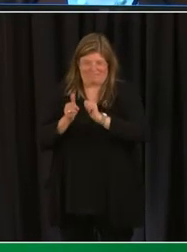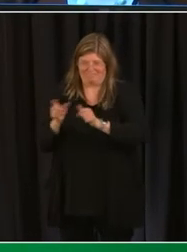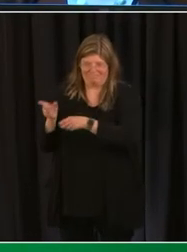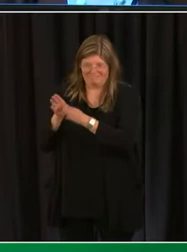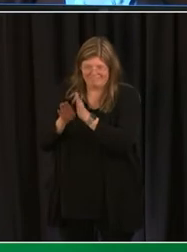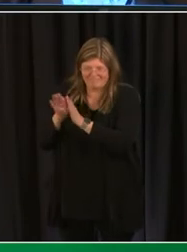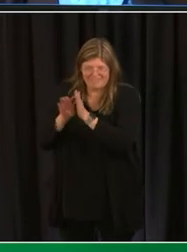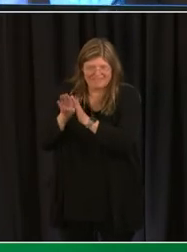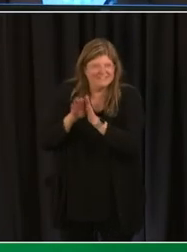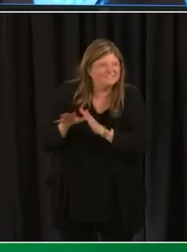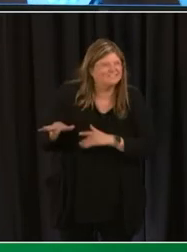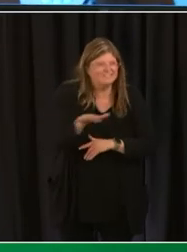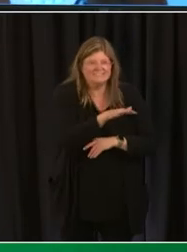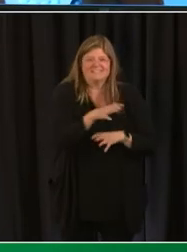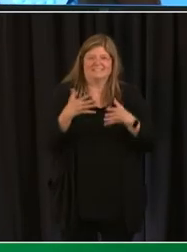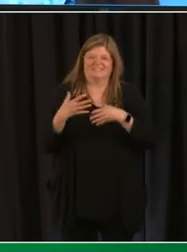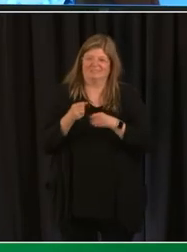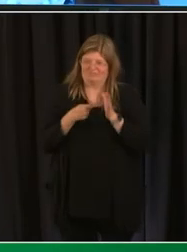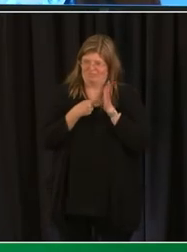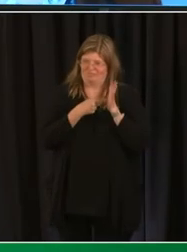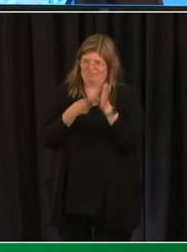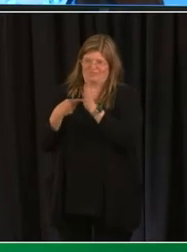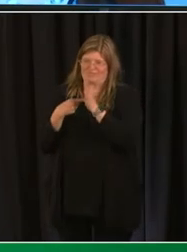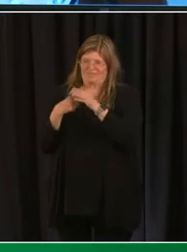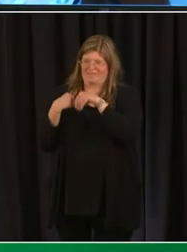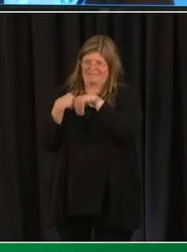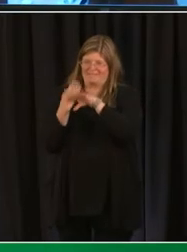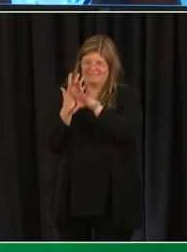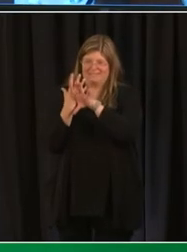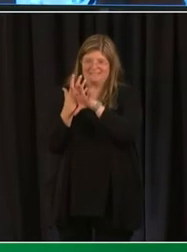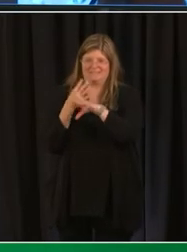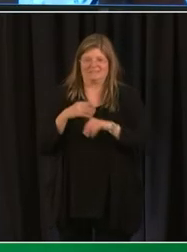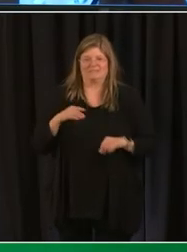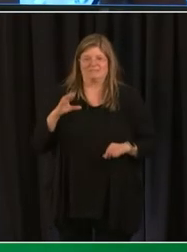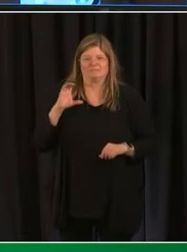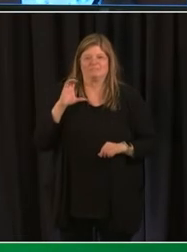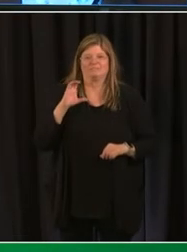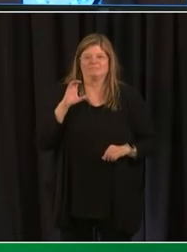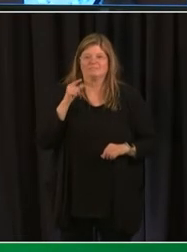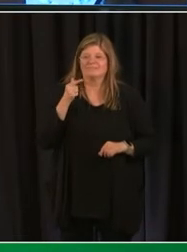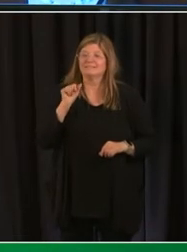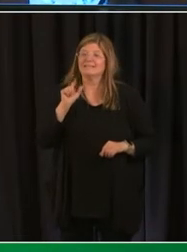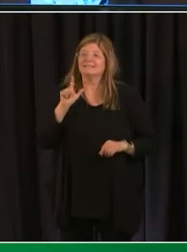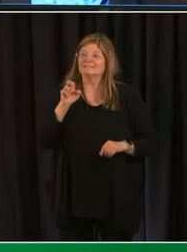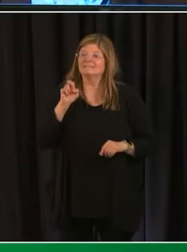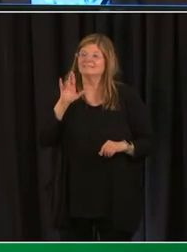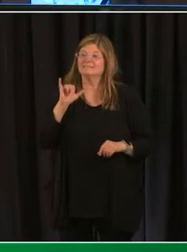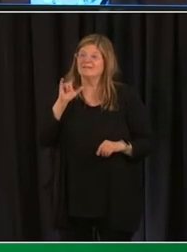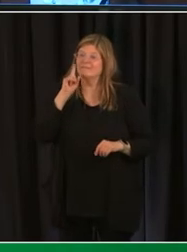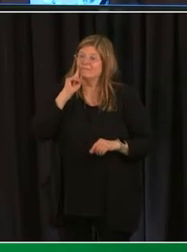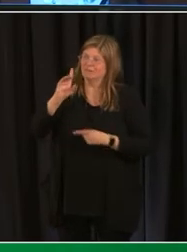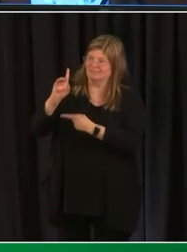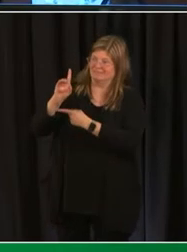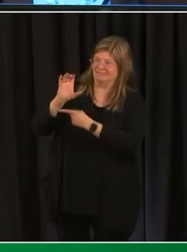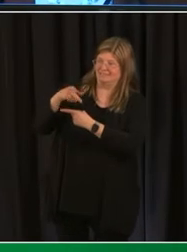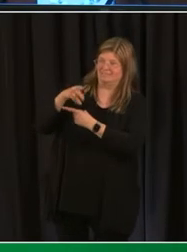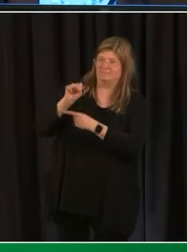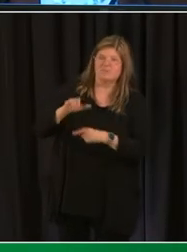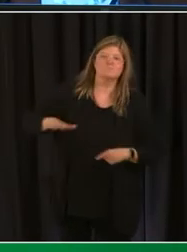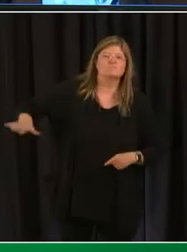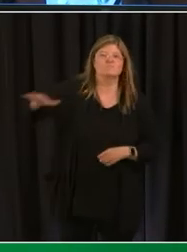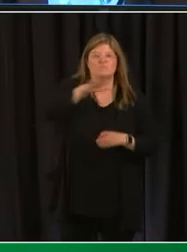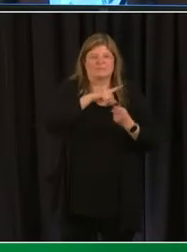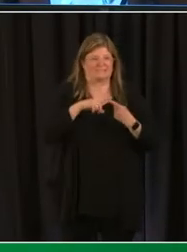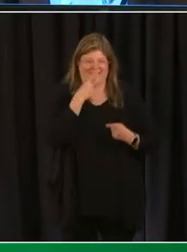virtual gallery for all of our district-wide art and music showcase and with that i'll turn it back to chancellor